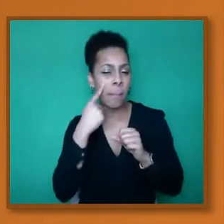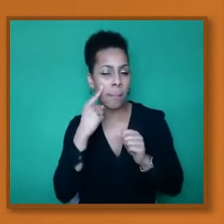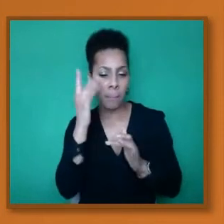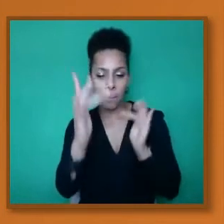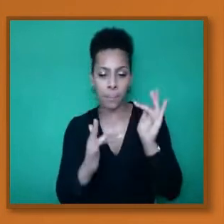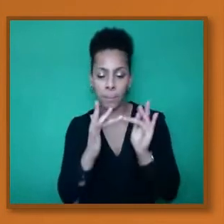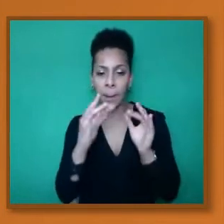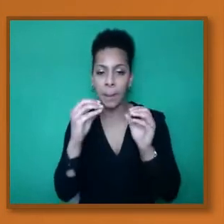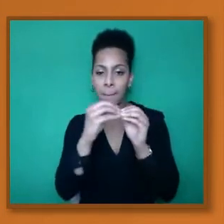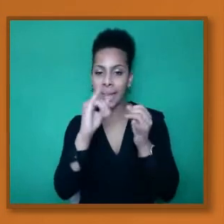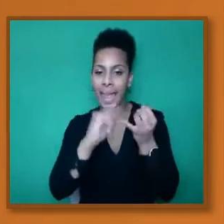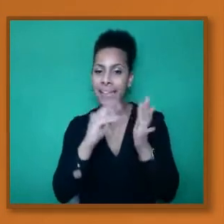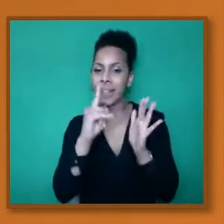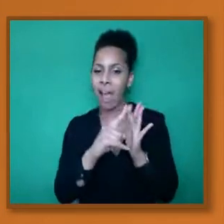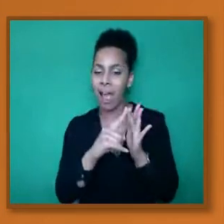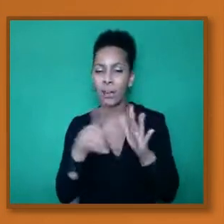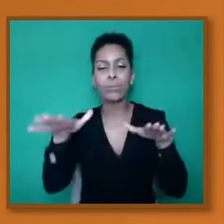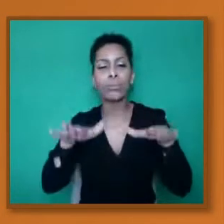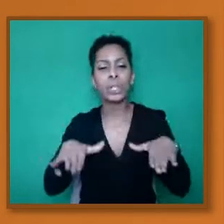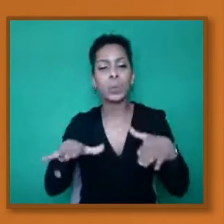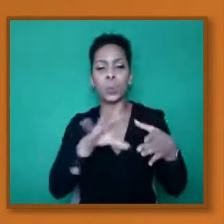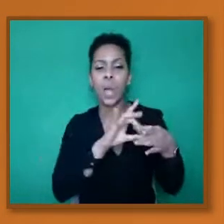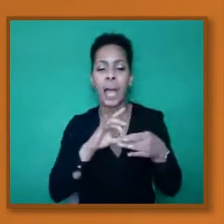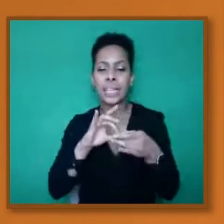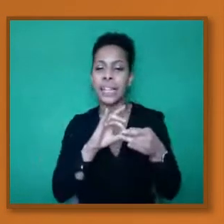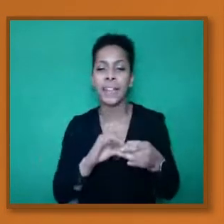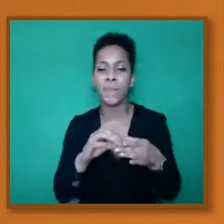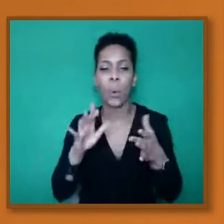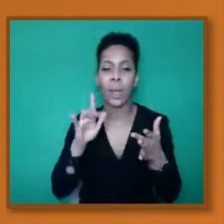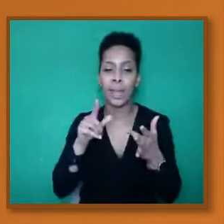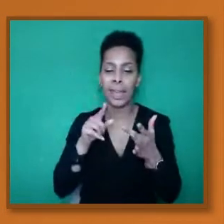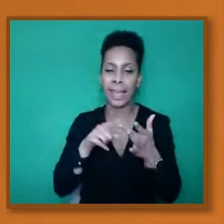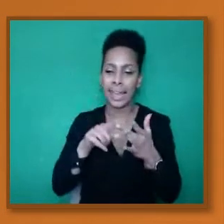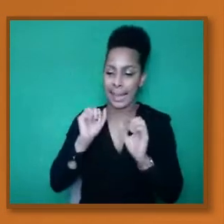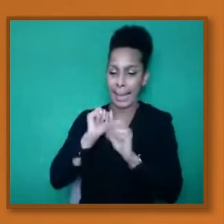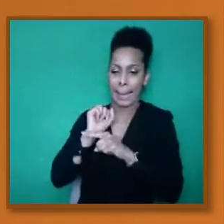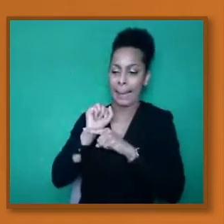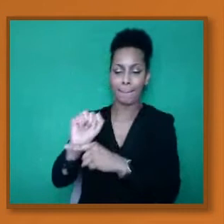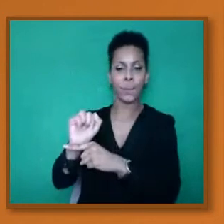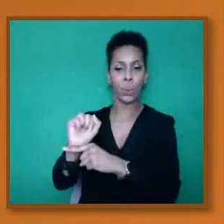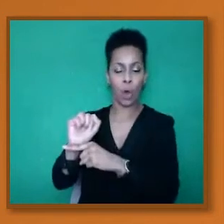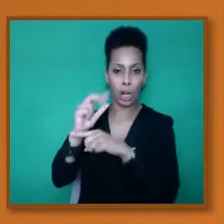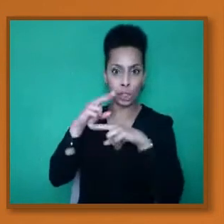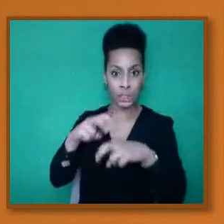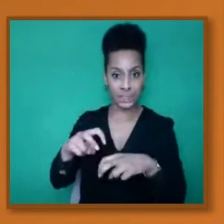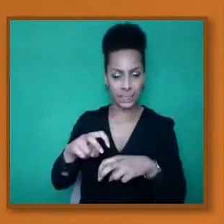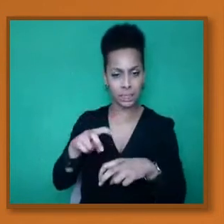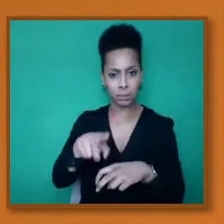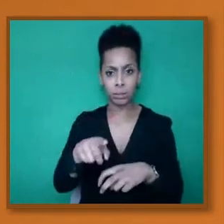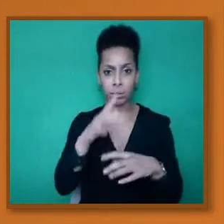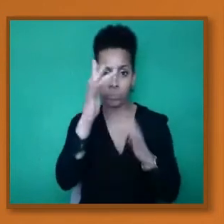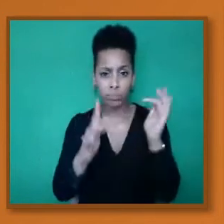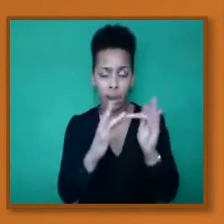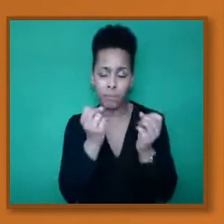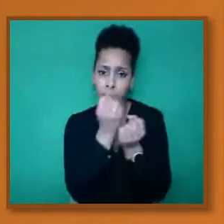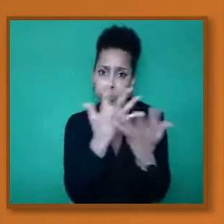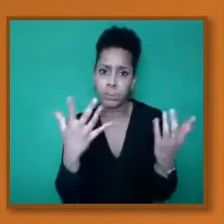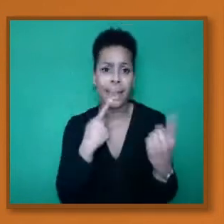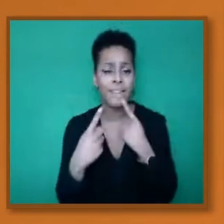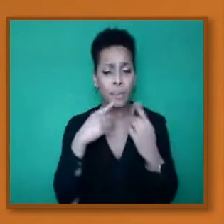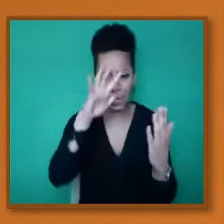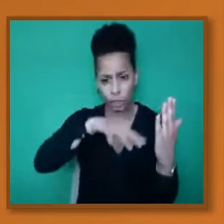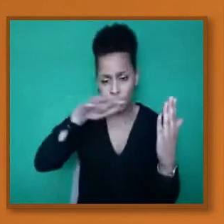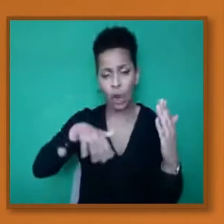They have some really good resources where you can actually find out a bit about how the whole vaccination development process